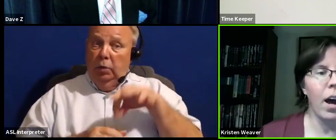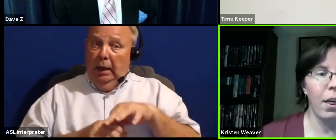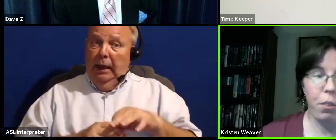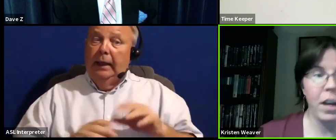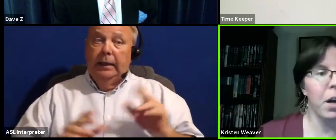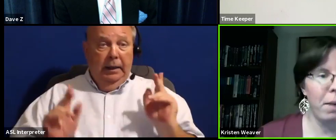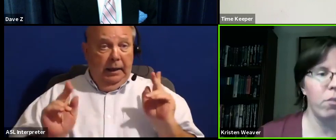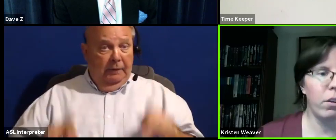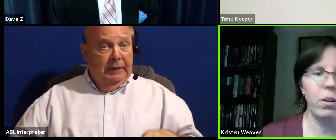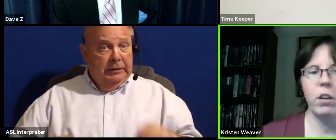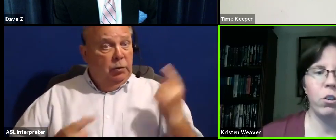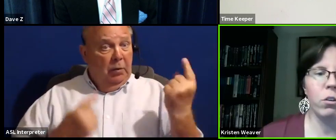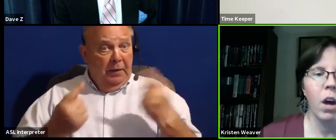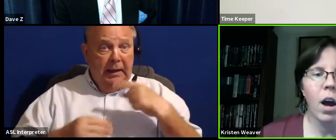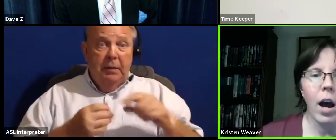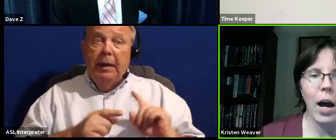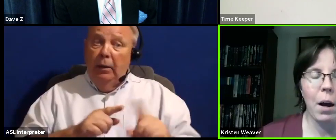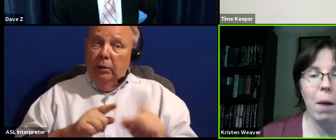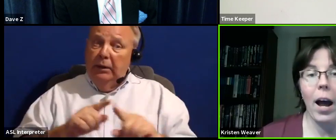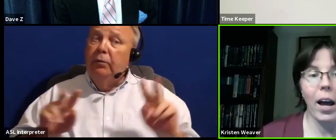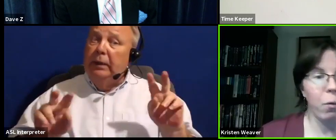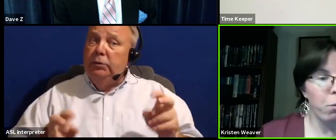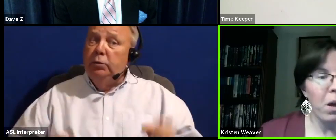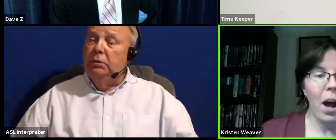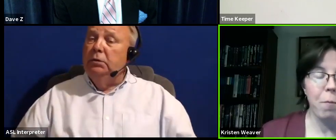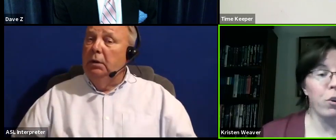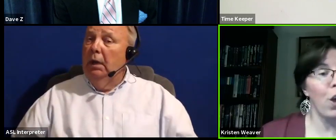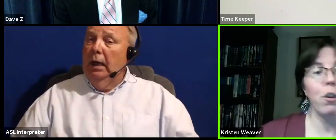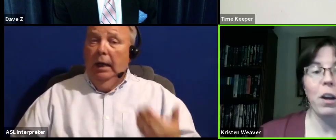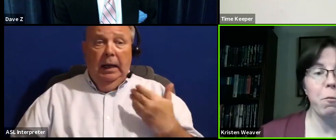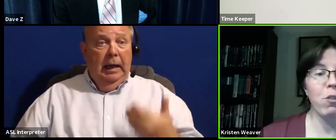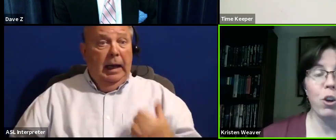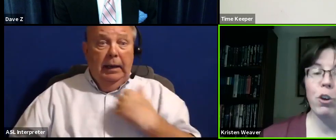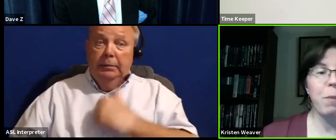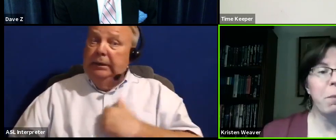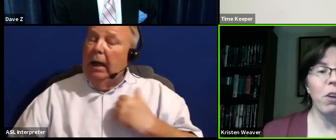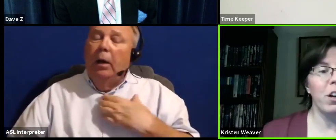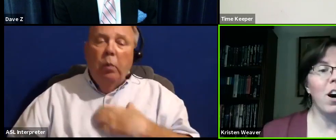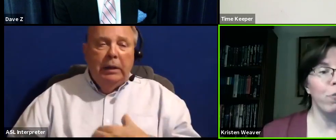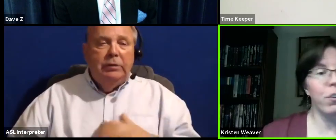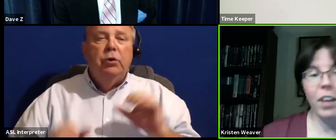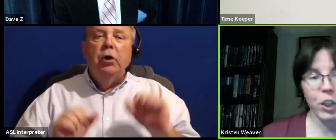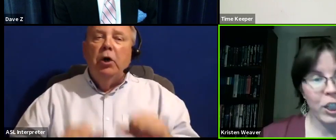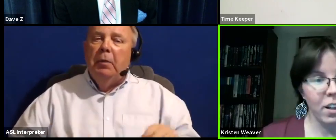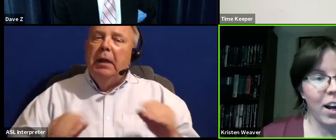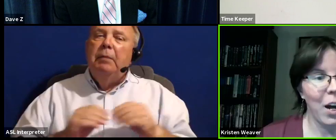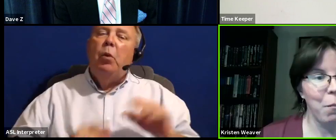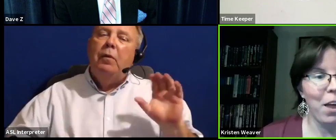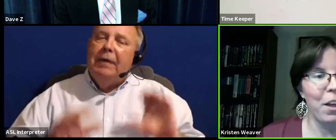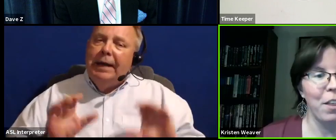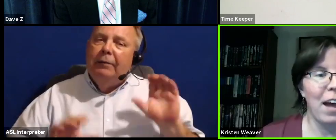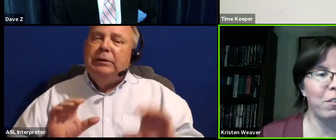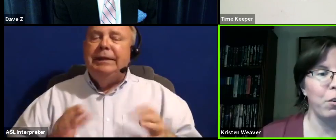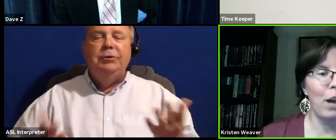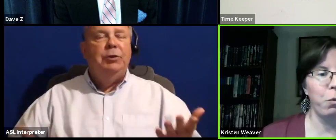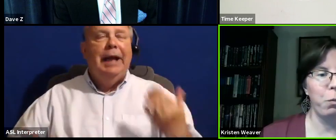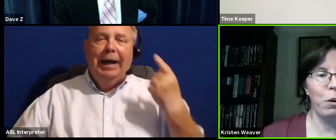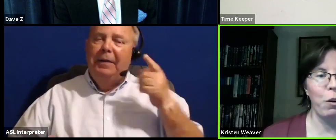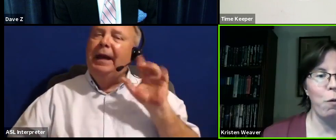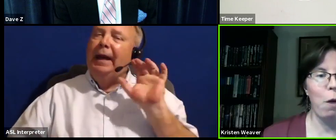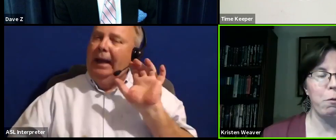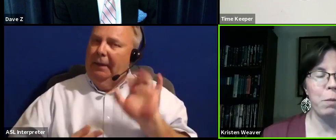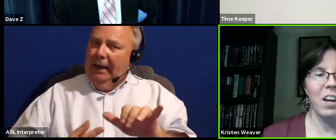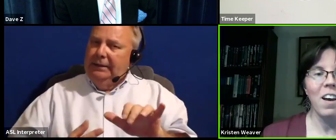think about different issues. I'm sorry, I wish it could have been more of a conversation. I think that's